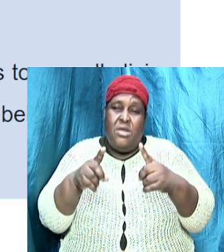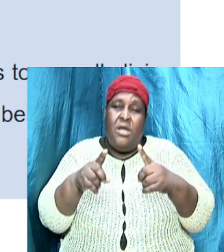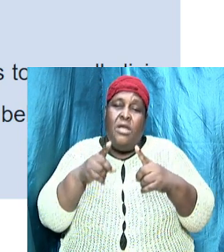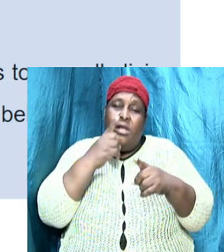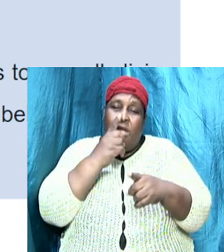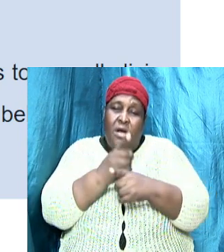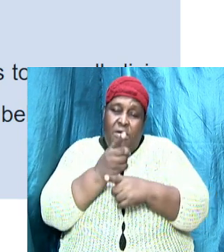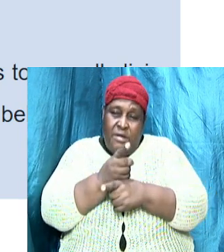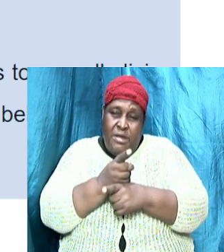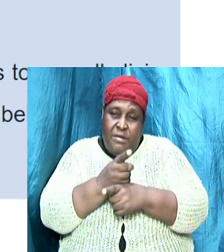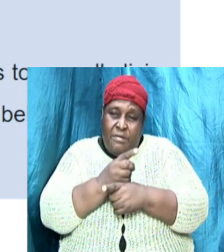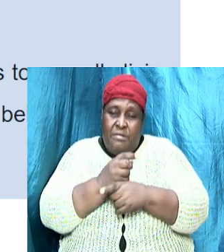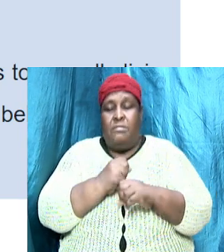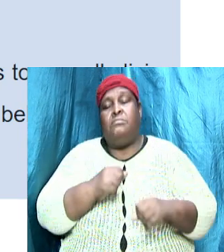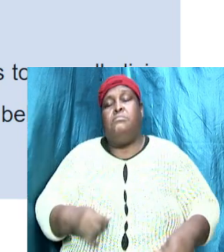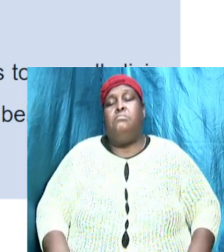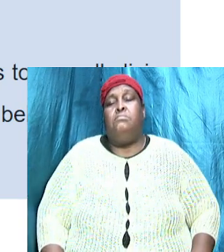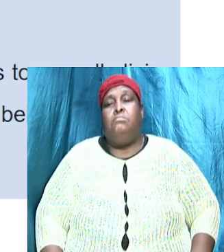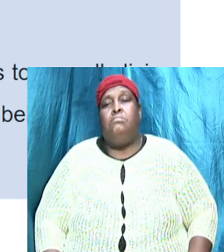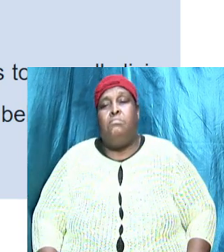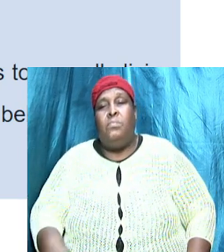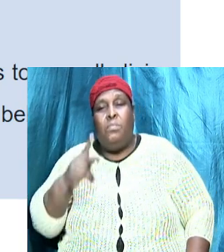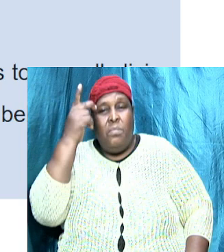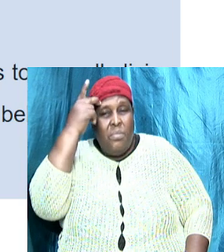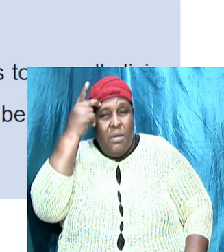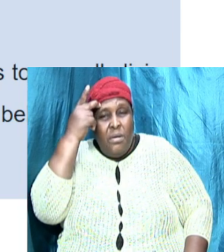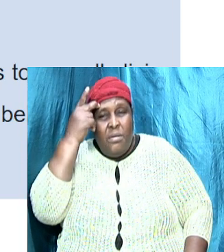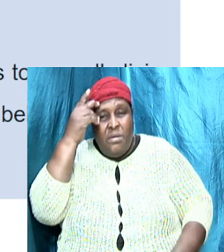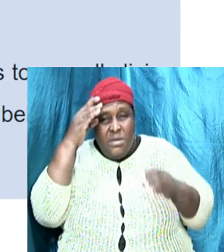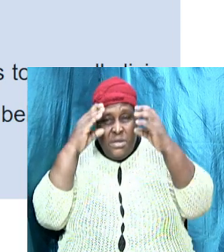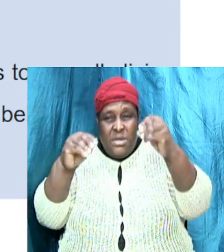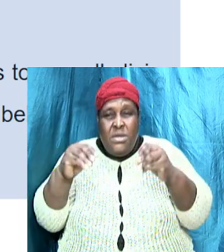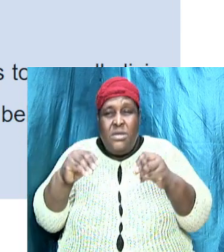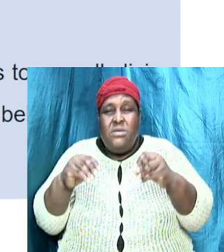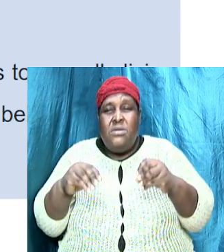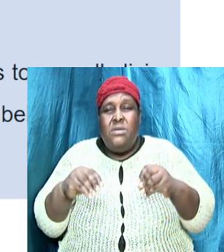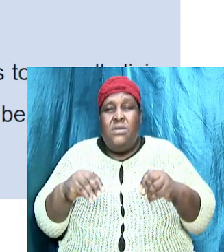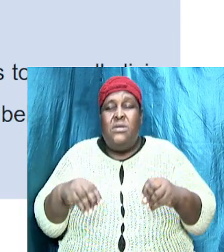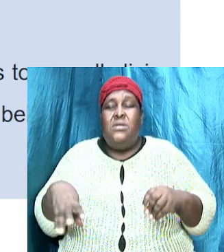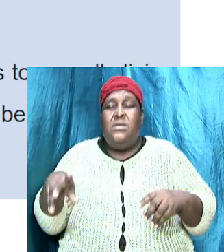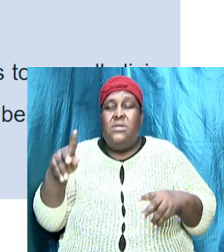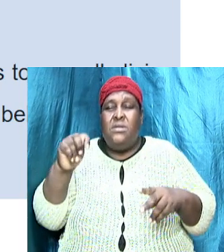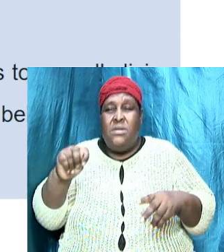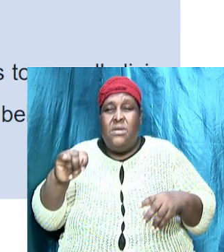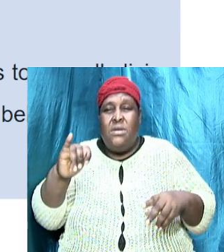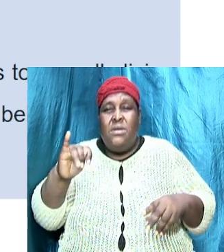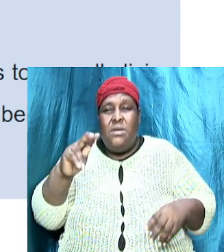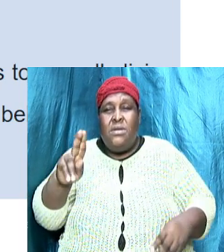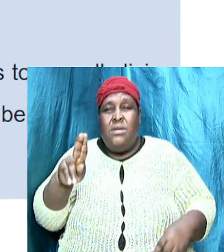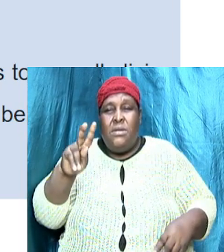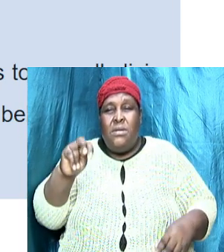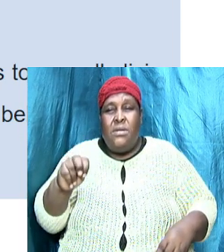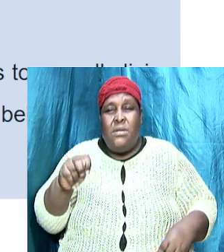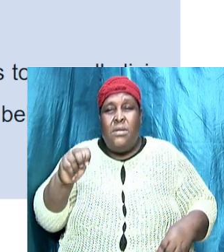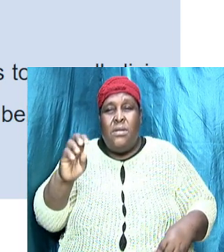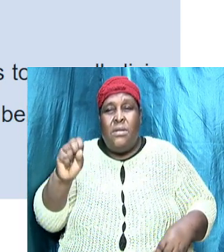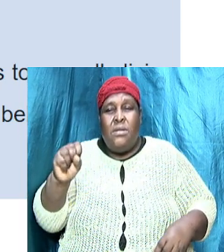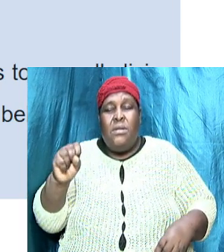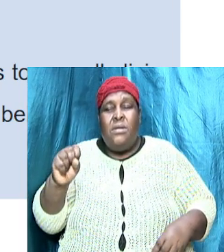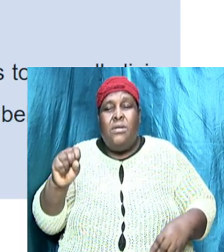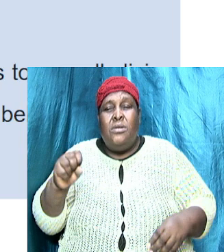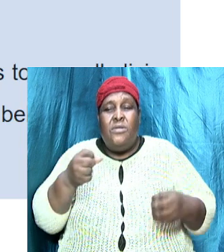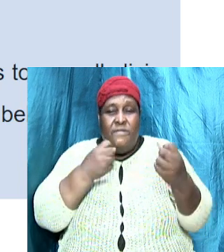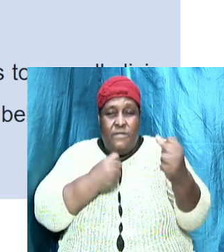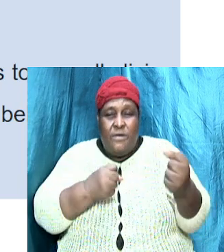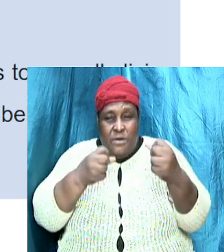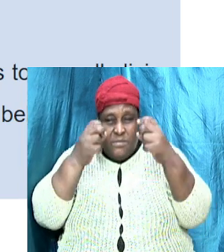charged Titus to teach what accords with sound doctrine, reminding him that such